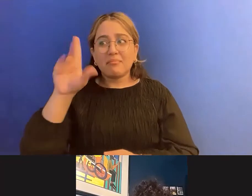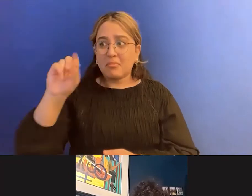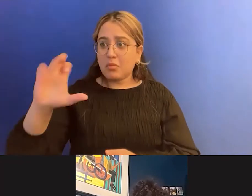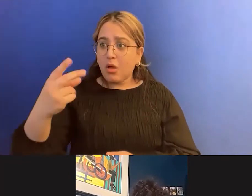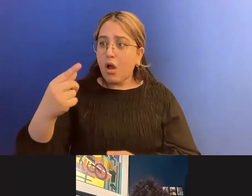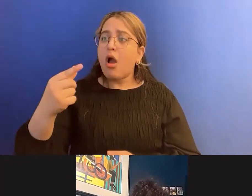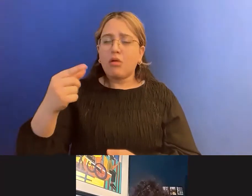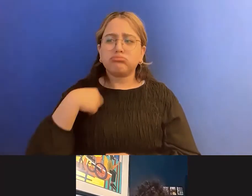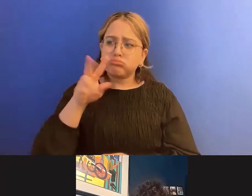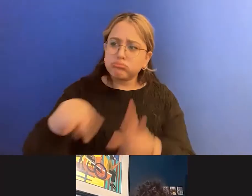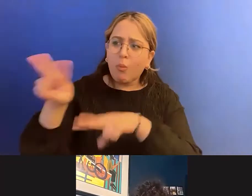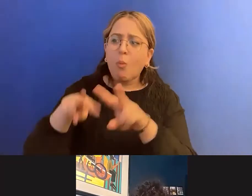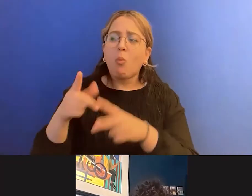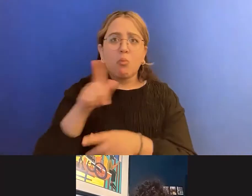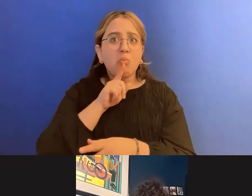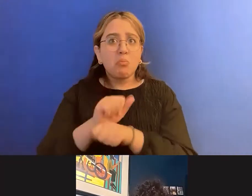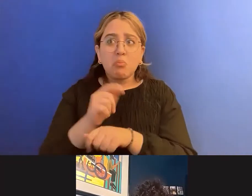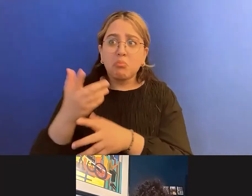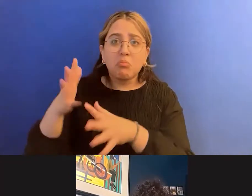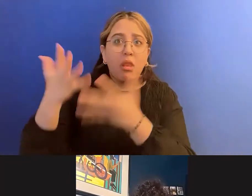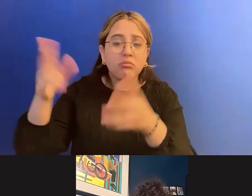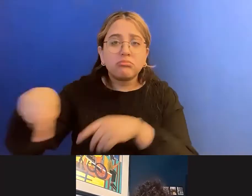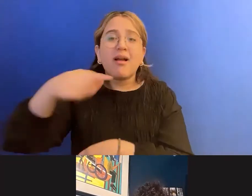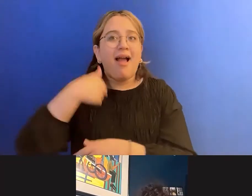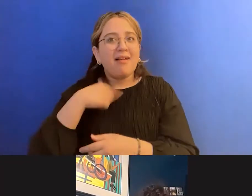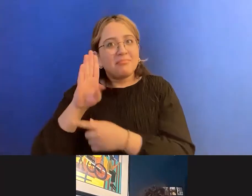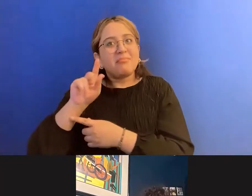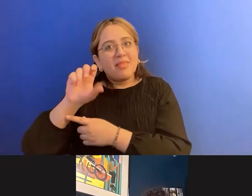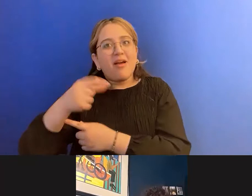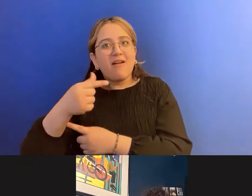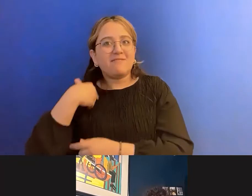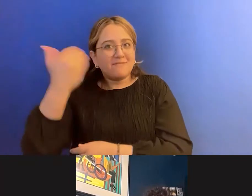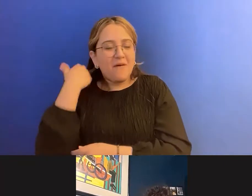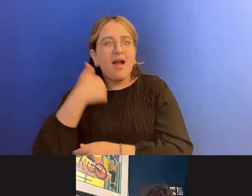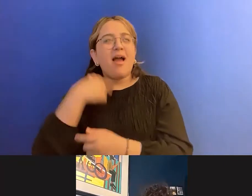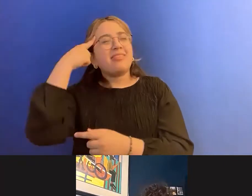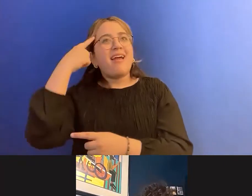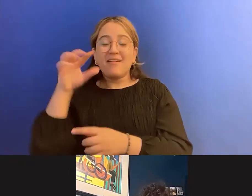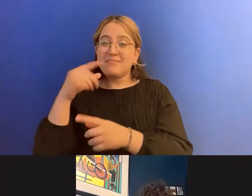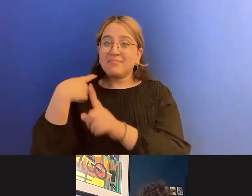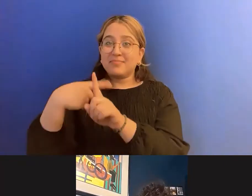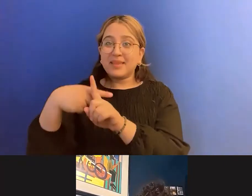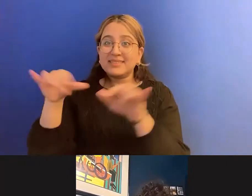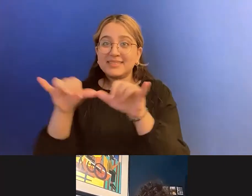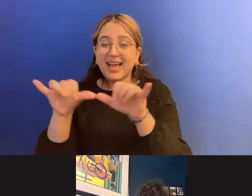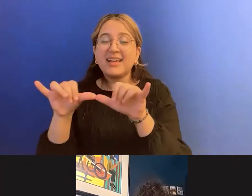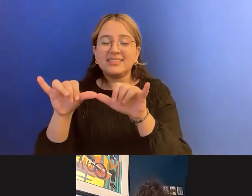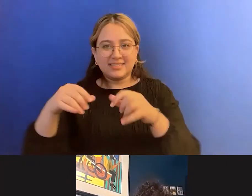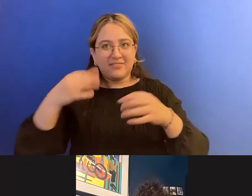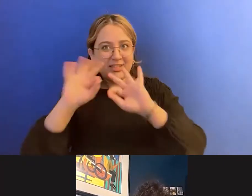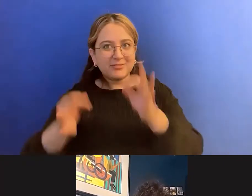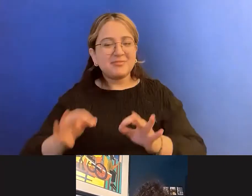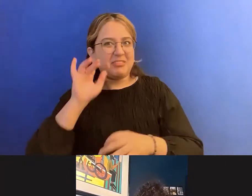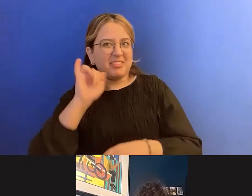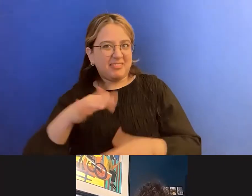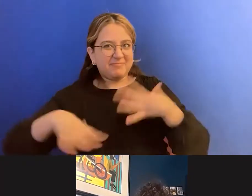blogging before and I thought plus size fashion was going to be so fun. And I really wanted to give it a try because I mean, ever